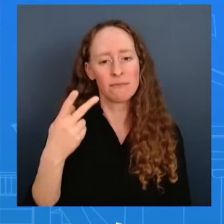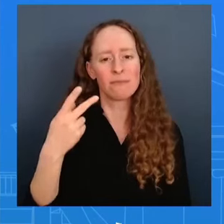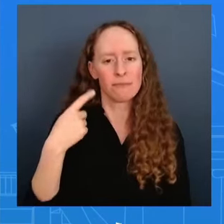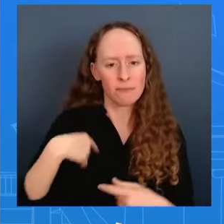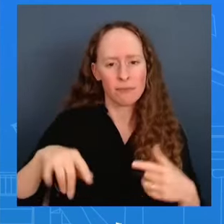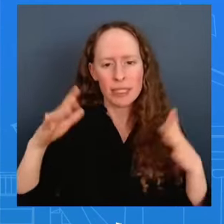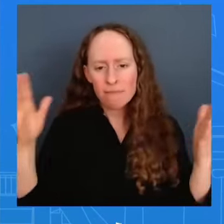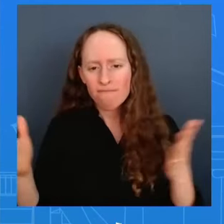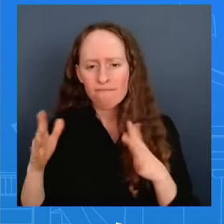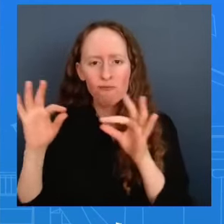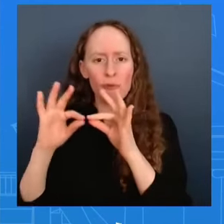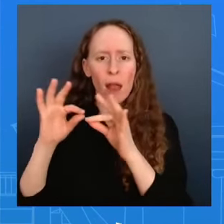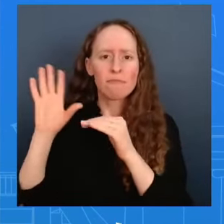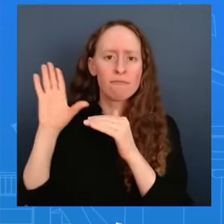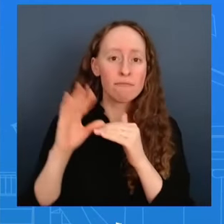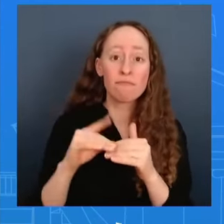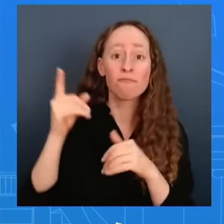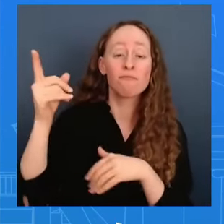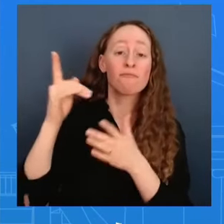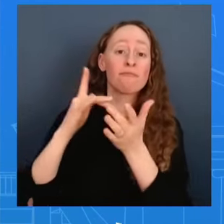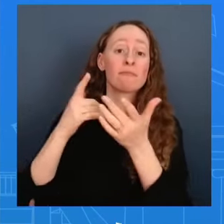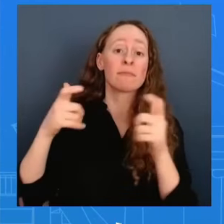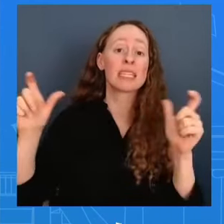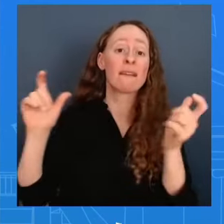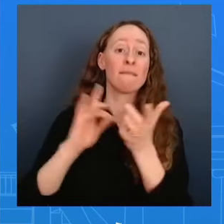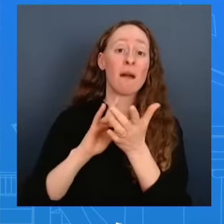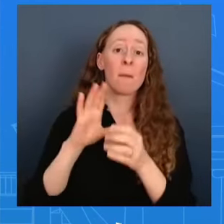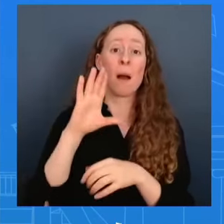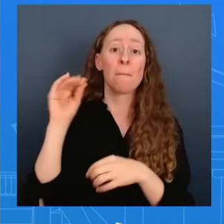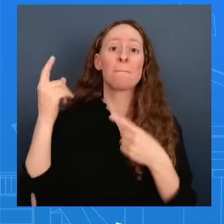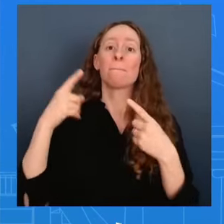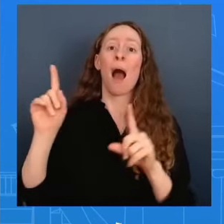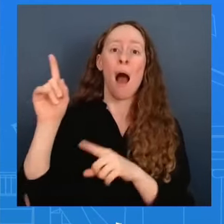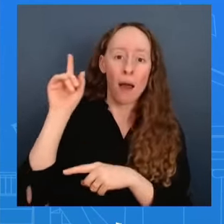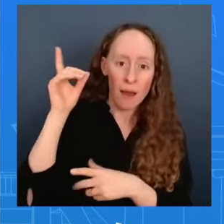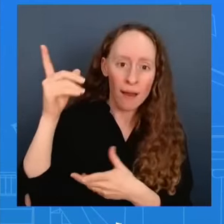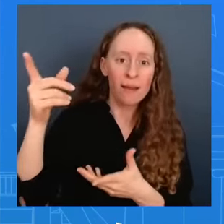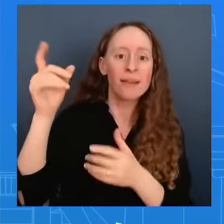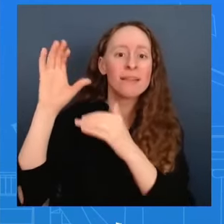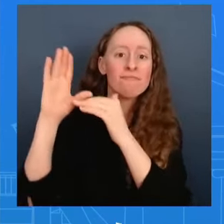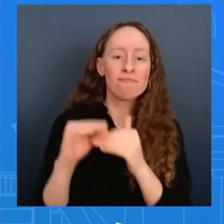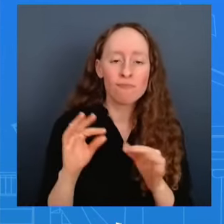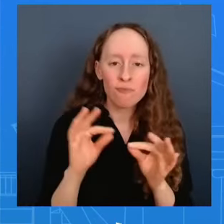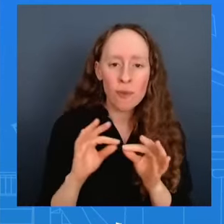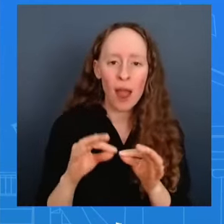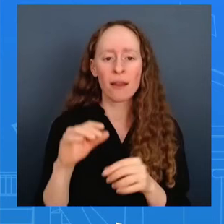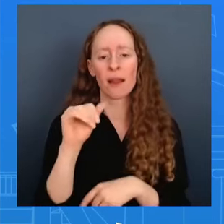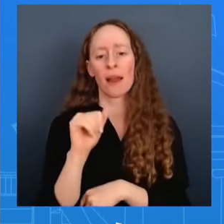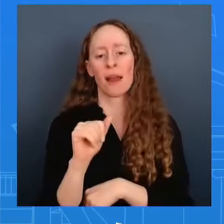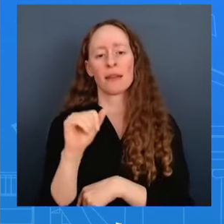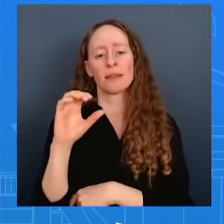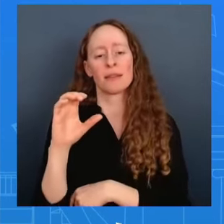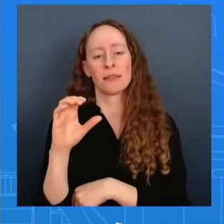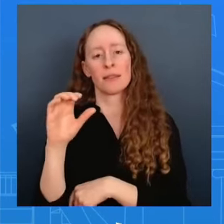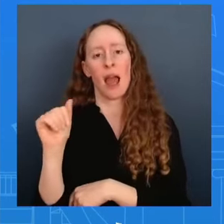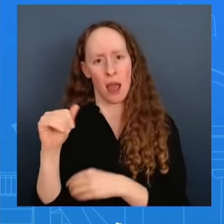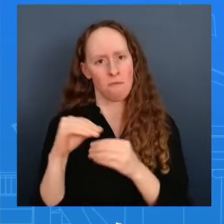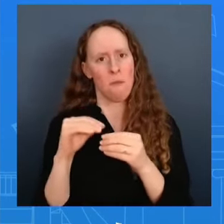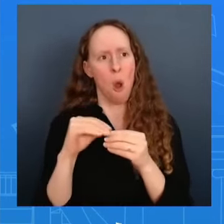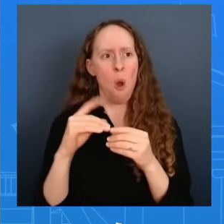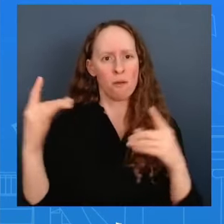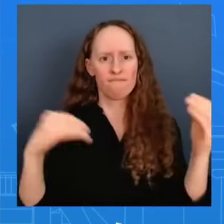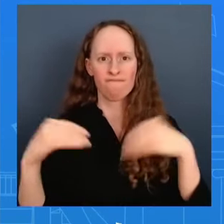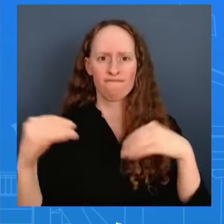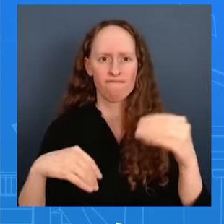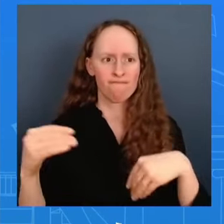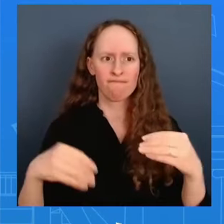to lower health care costs expanding aca for those who truly need it or it is making sure that we get rid